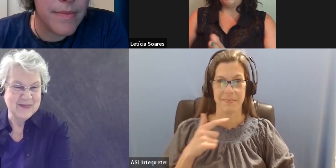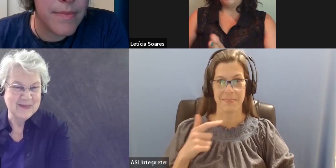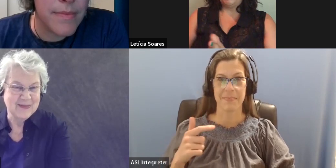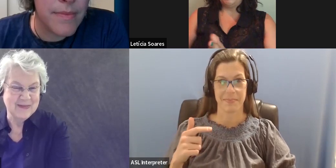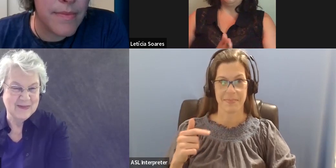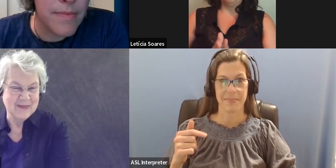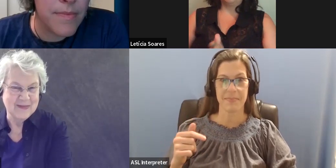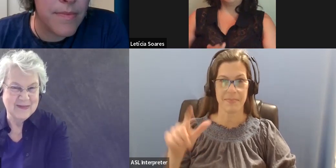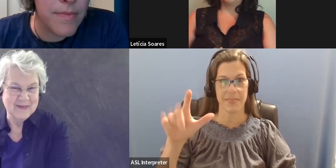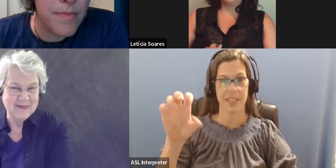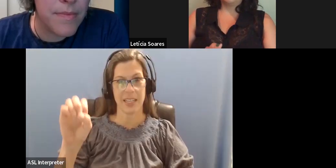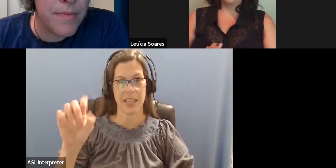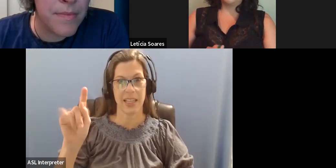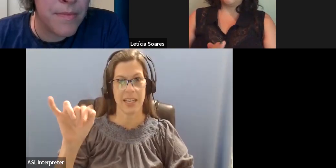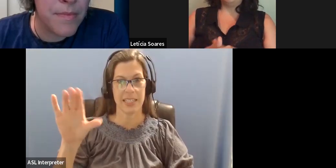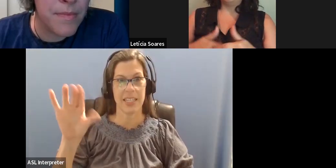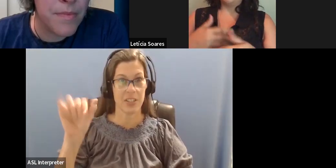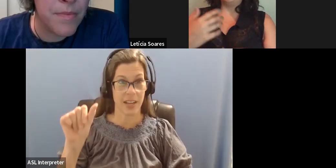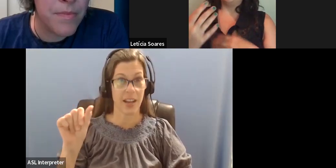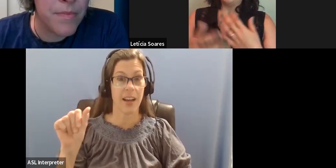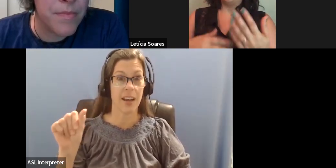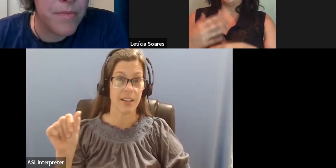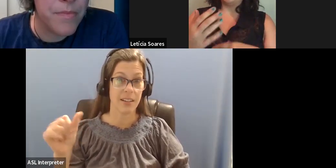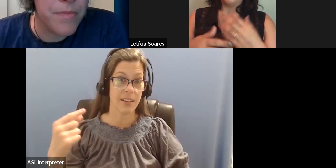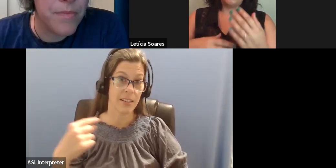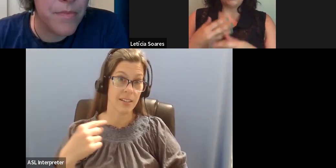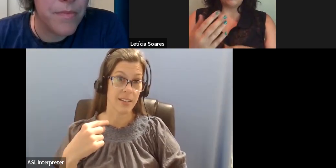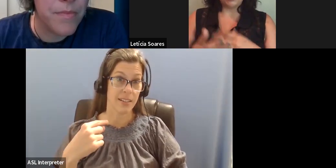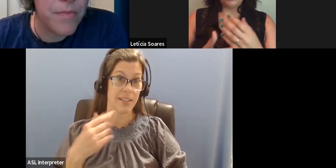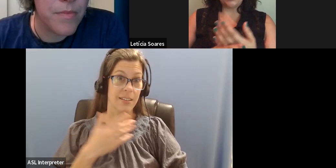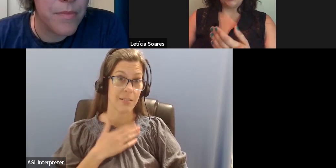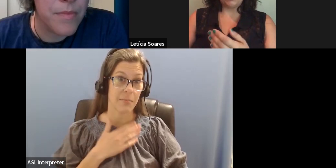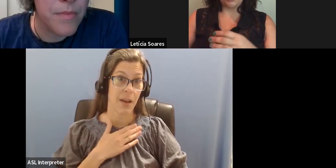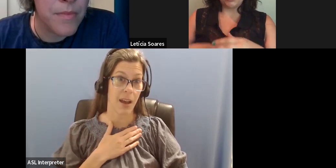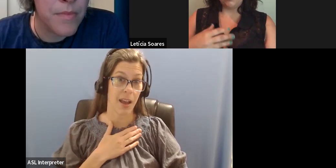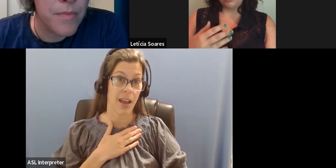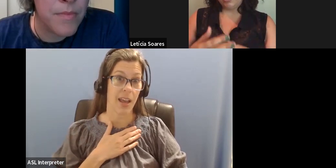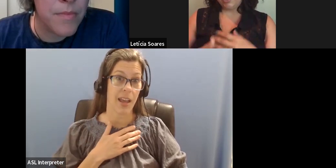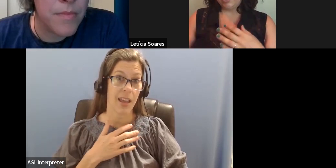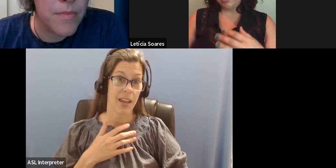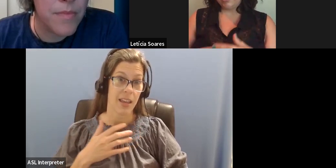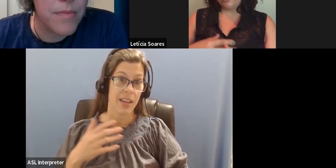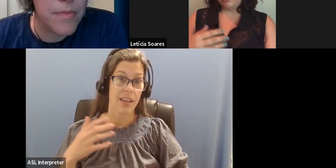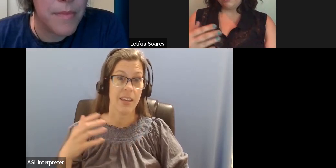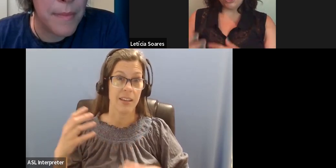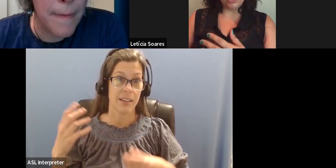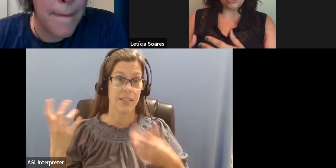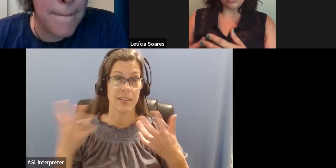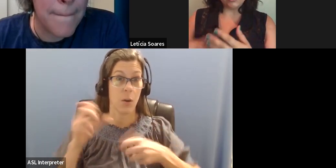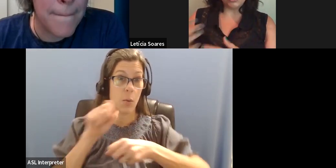have, um, I'm, I'm evolving. I think my relationship with productivity has